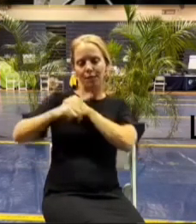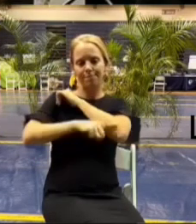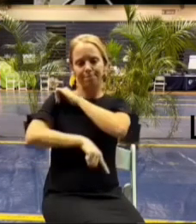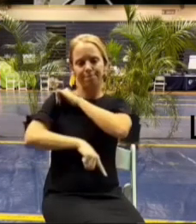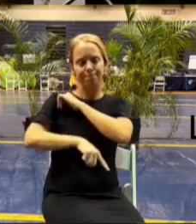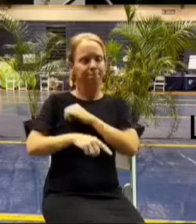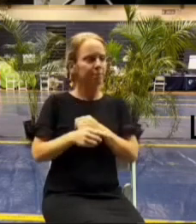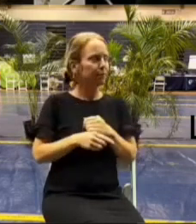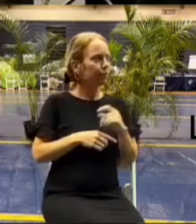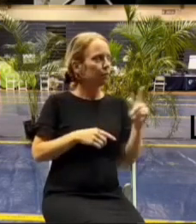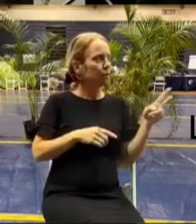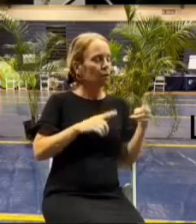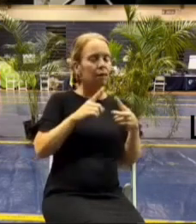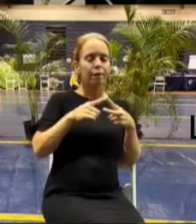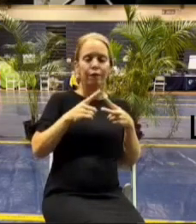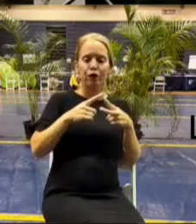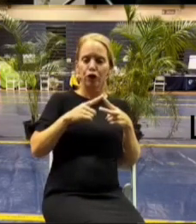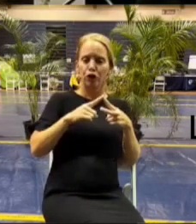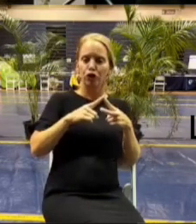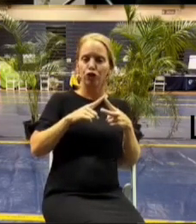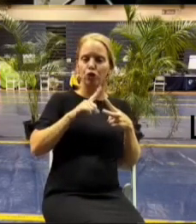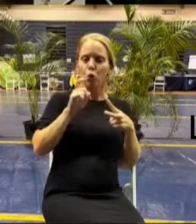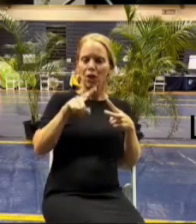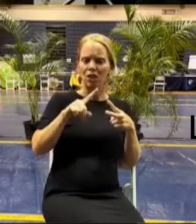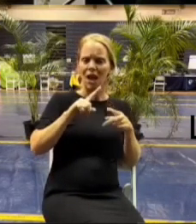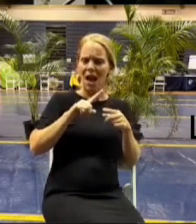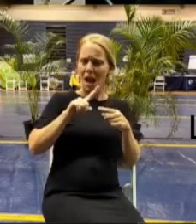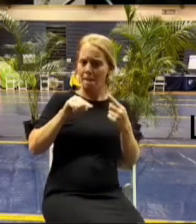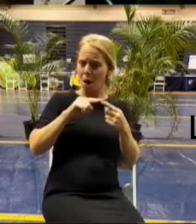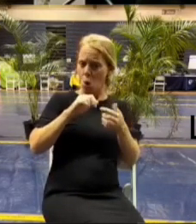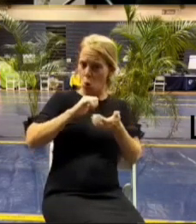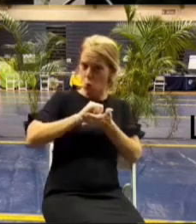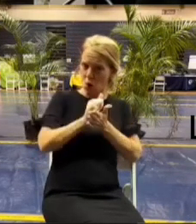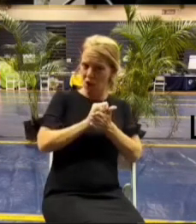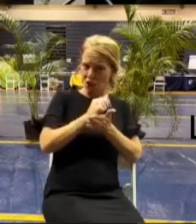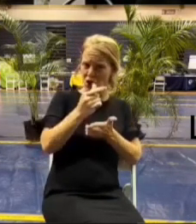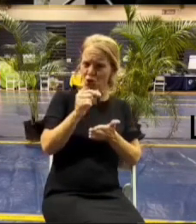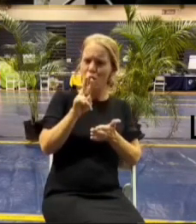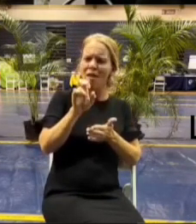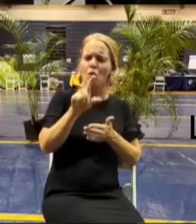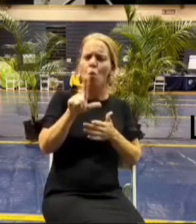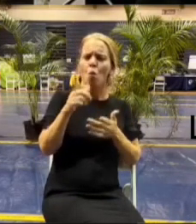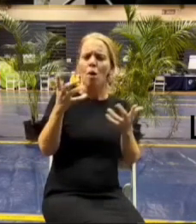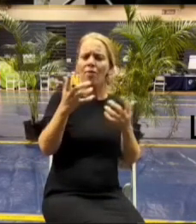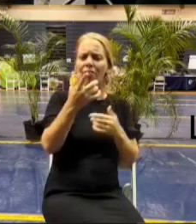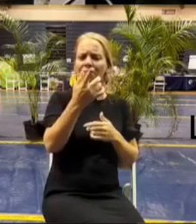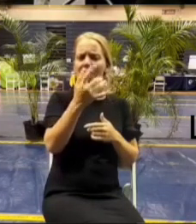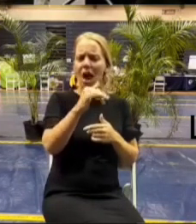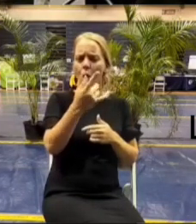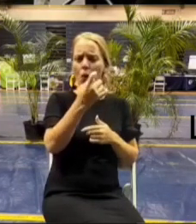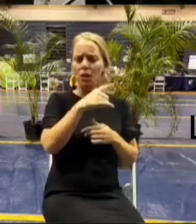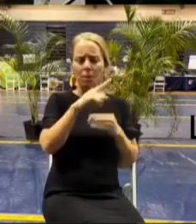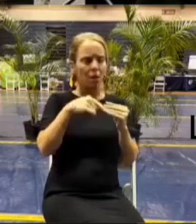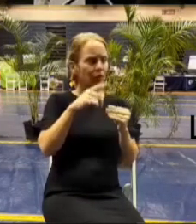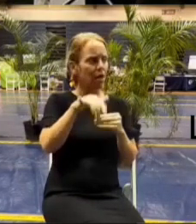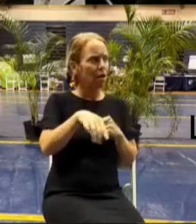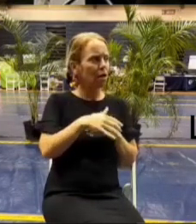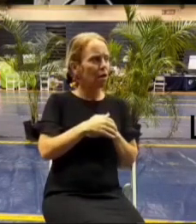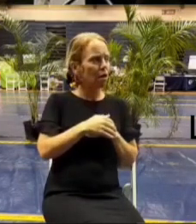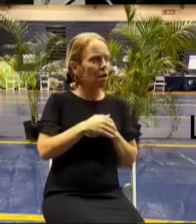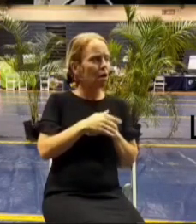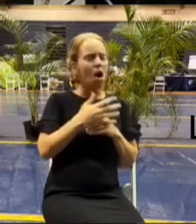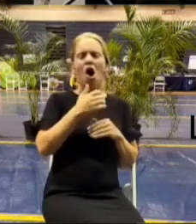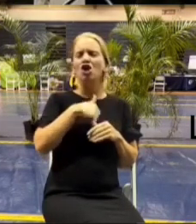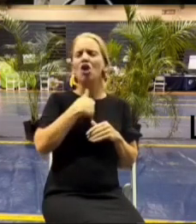to your first question regarding the quest gravel i don't know about that question what was it it was that was for army